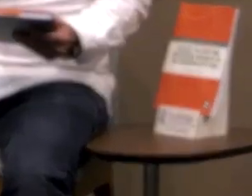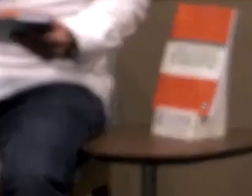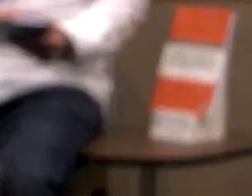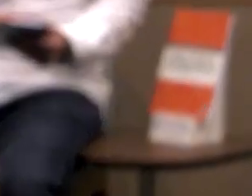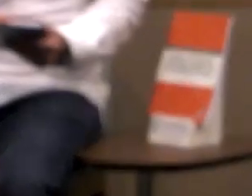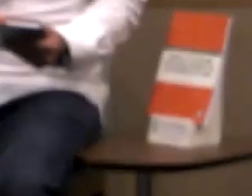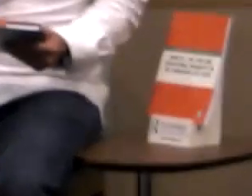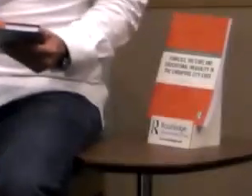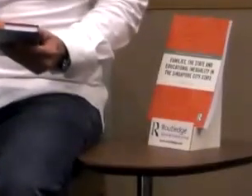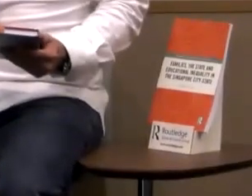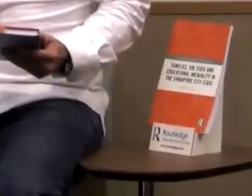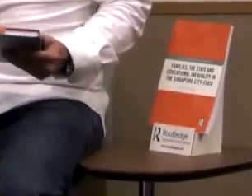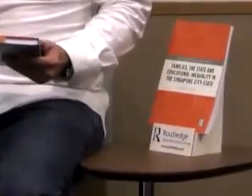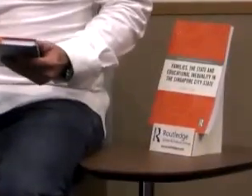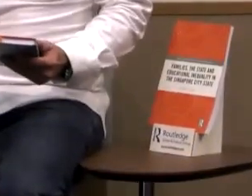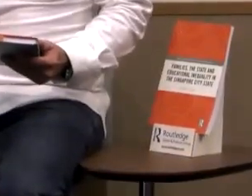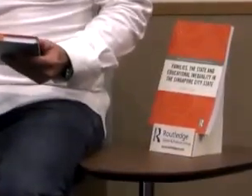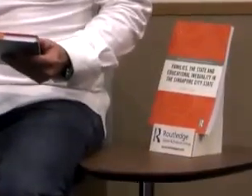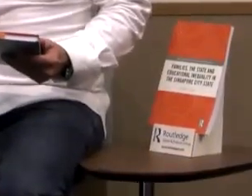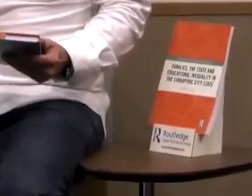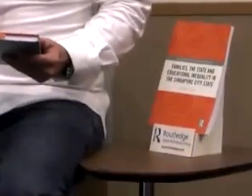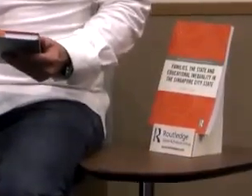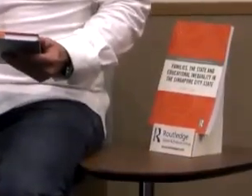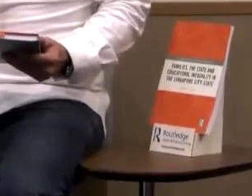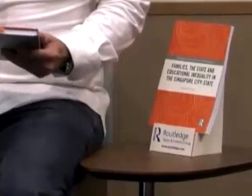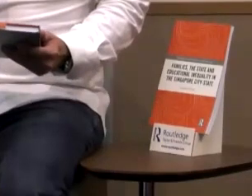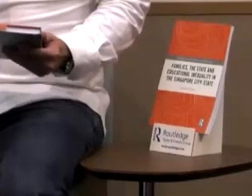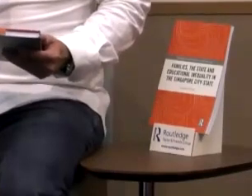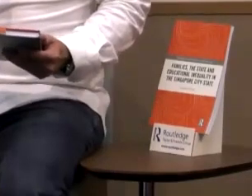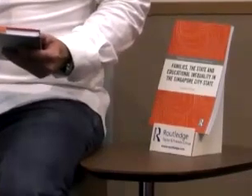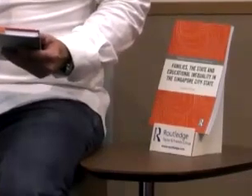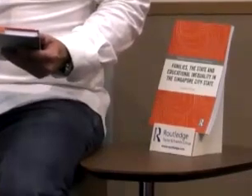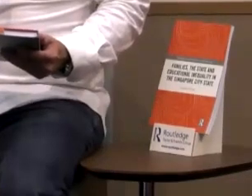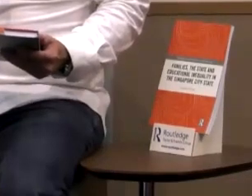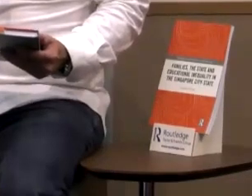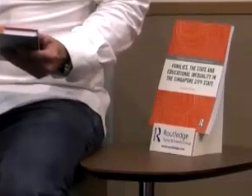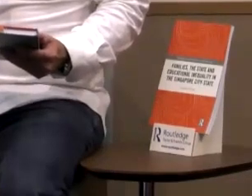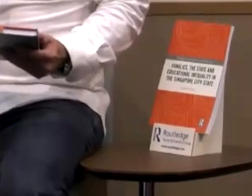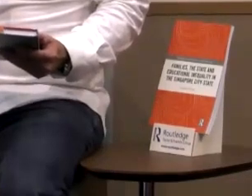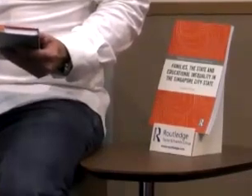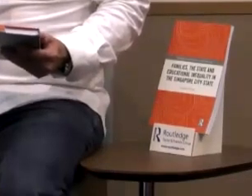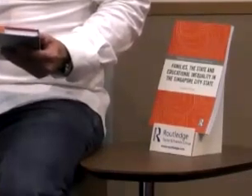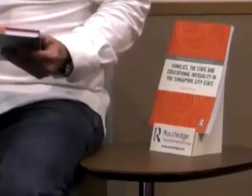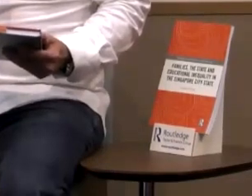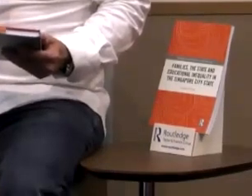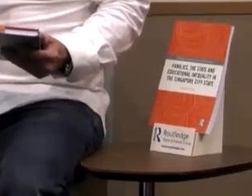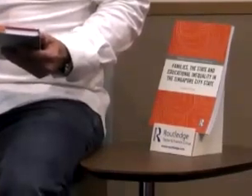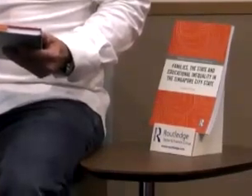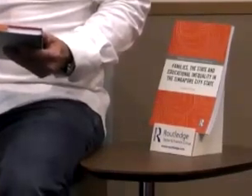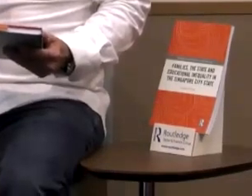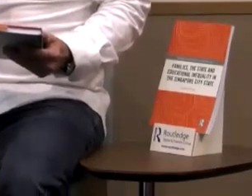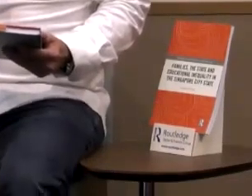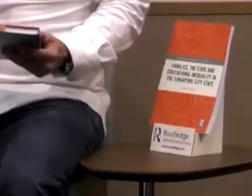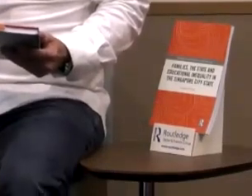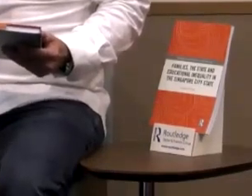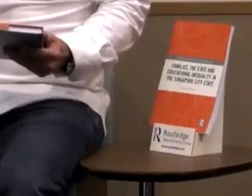of book award and i encourage her to submit a book manuscript to uh one of the comparative um uh sick